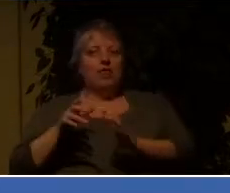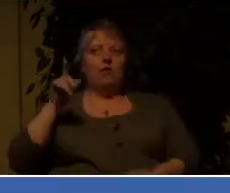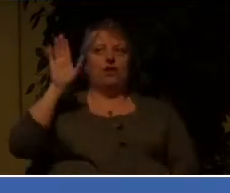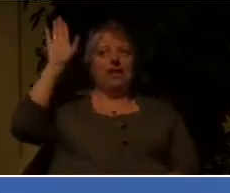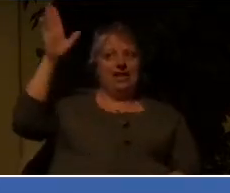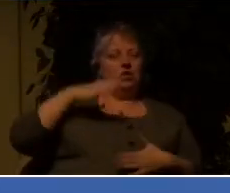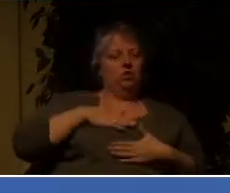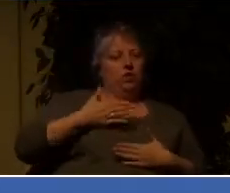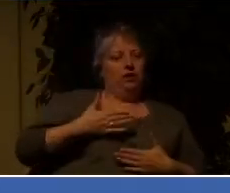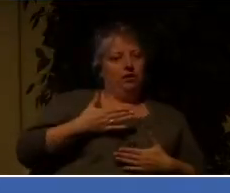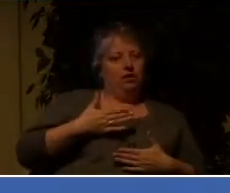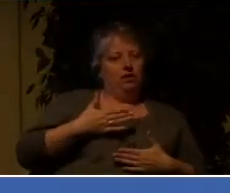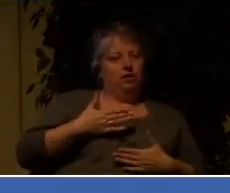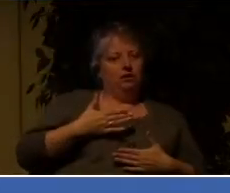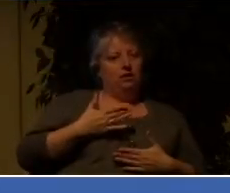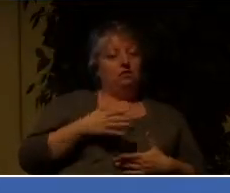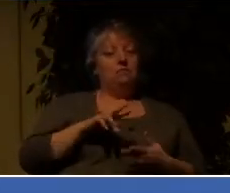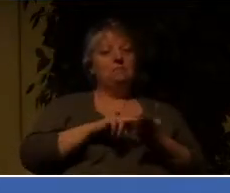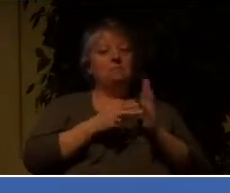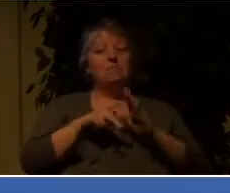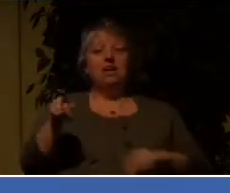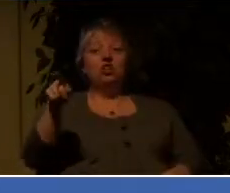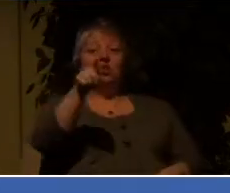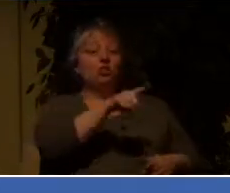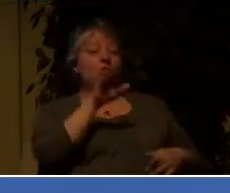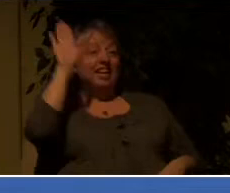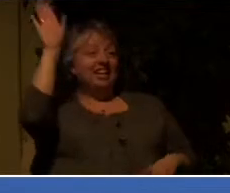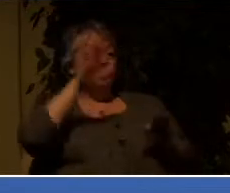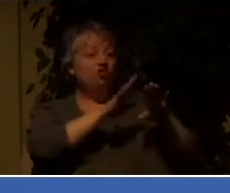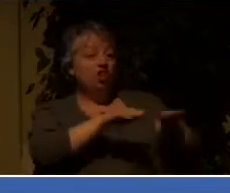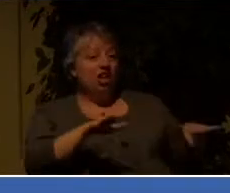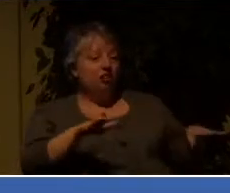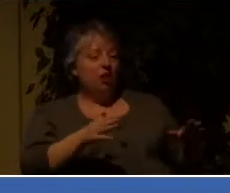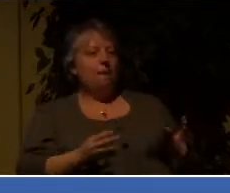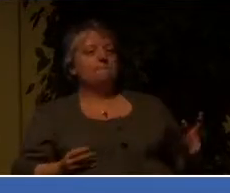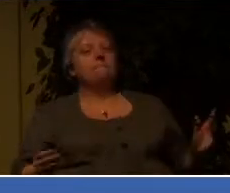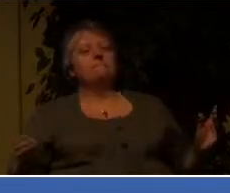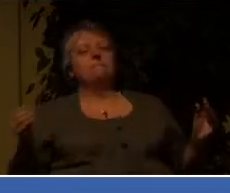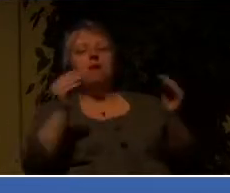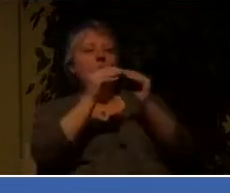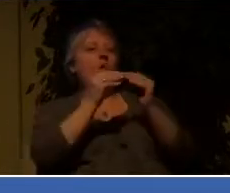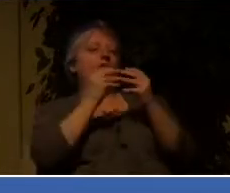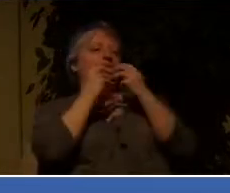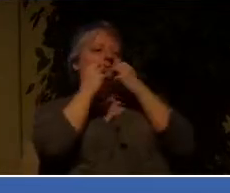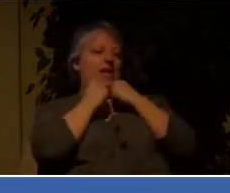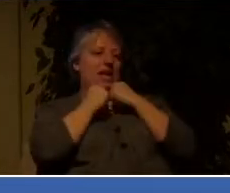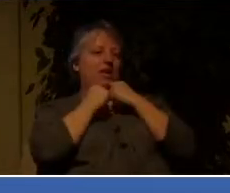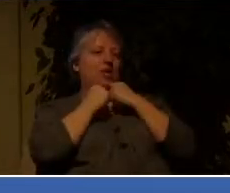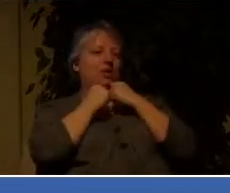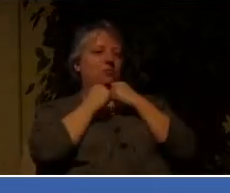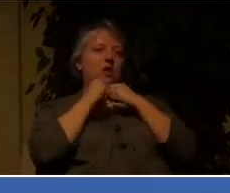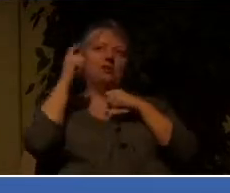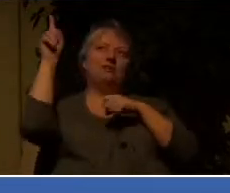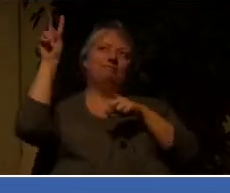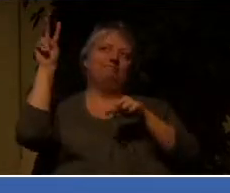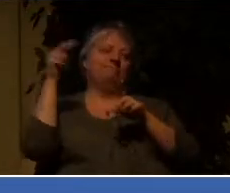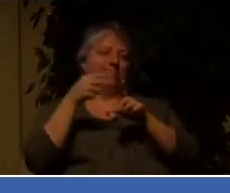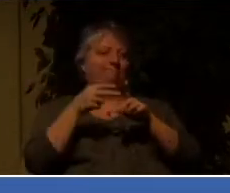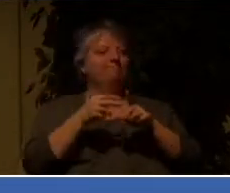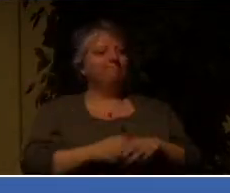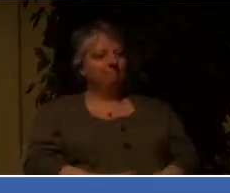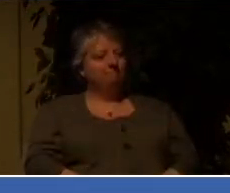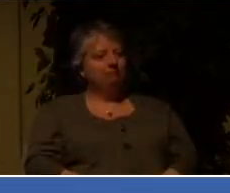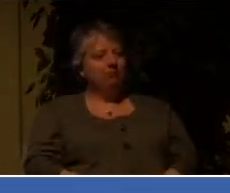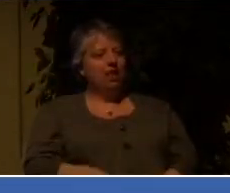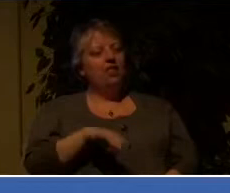then how much more valuable are you and me, you and I, in the eyes of God? See, that's the